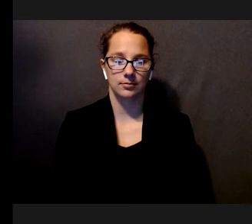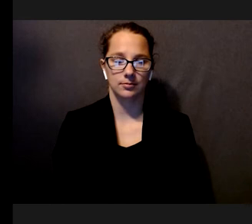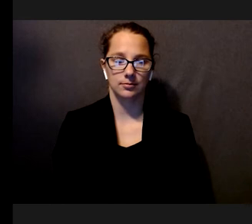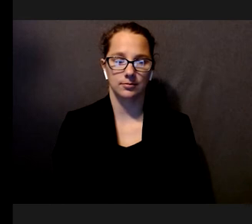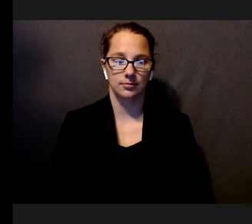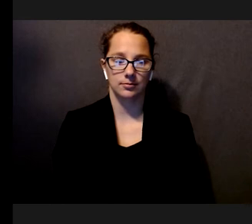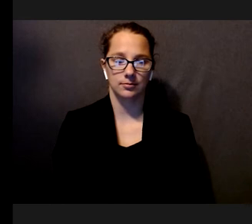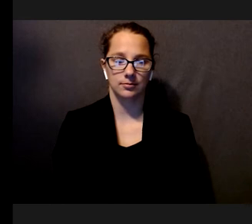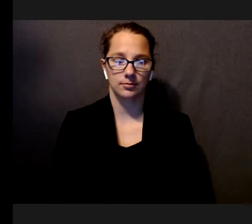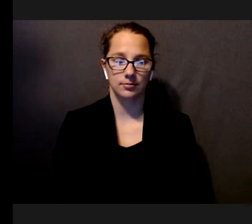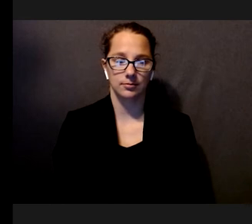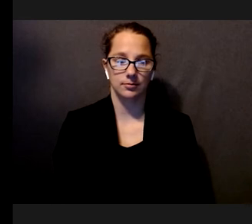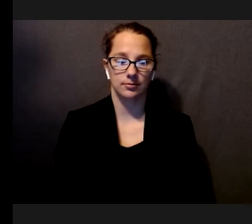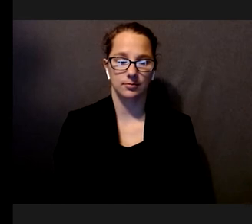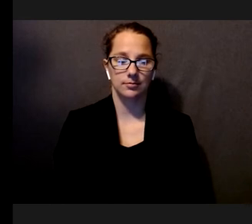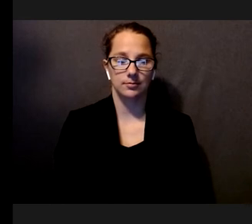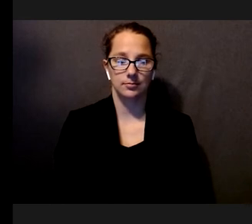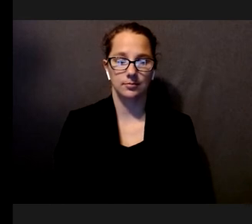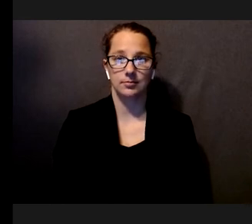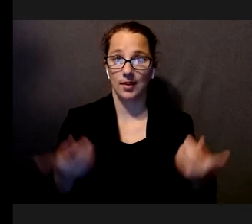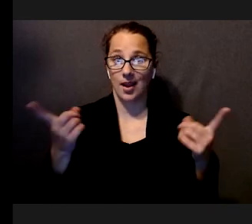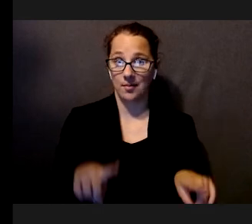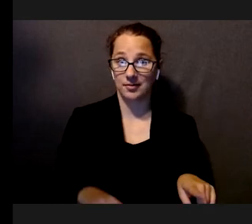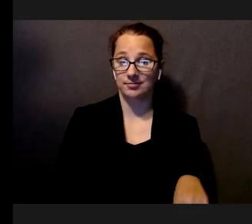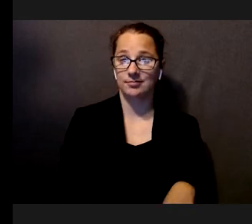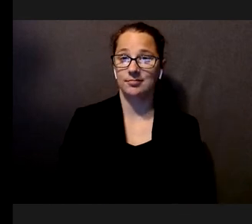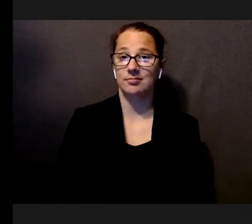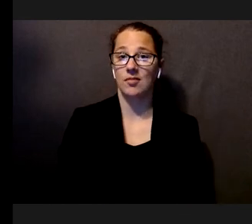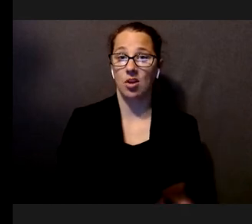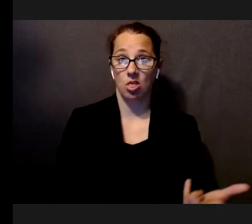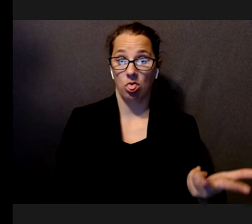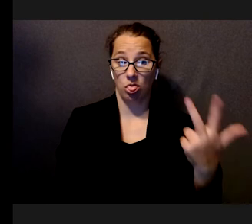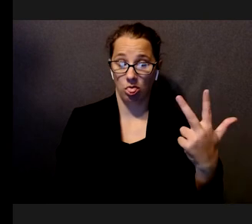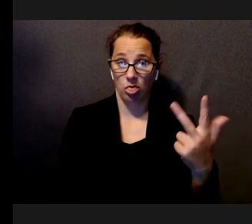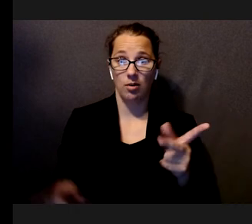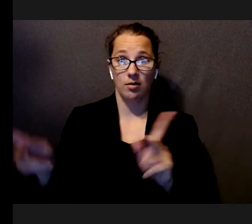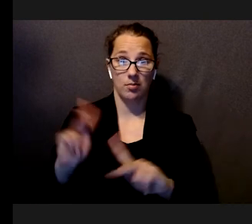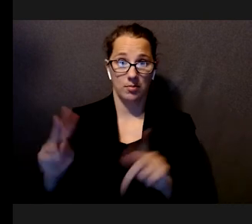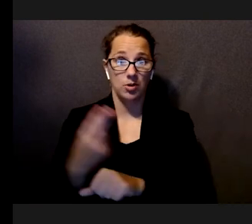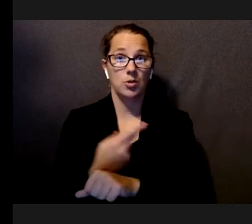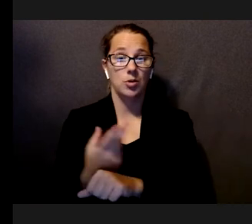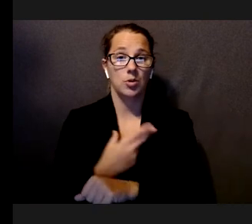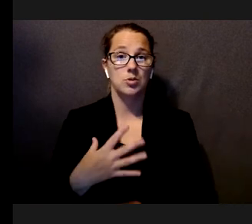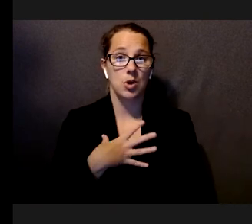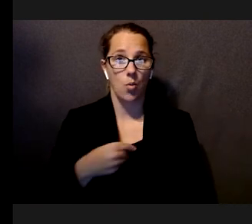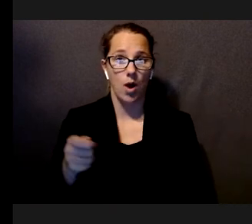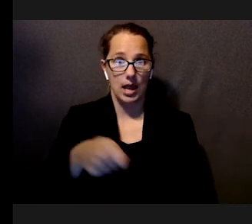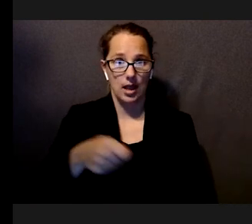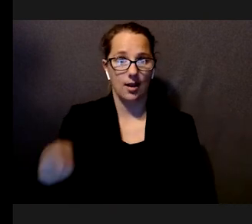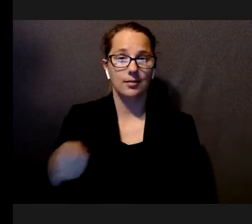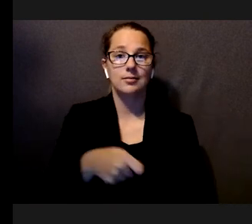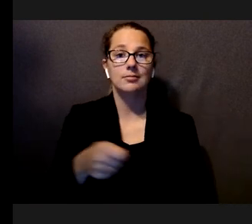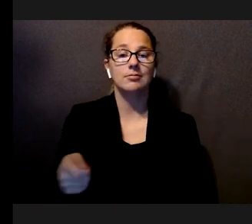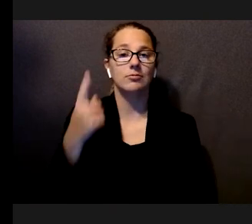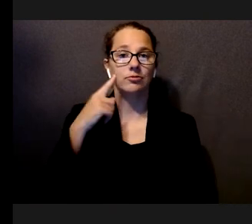What we found was that three of our participants used a white cane when